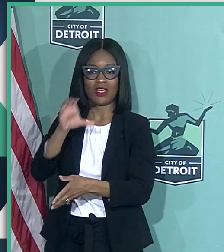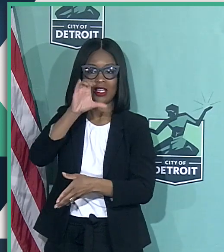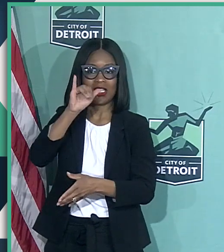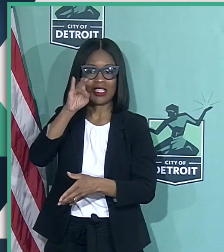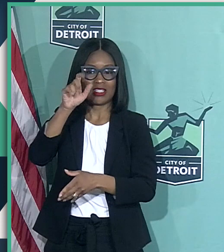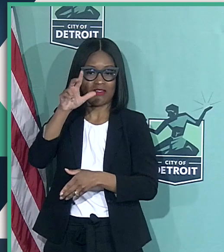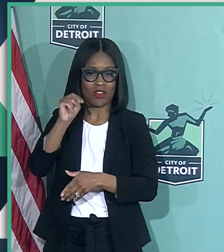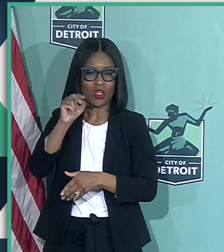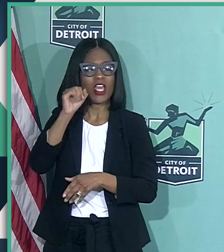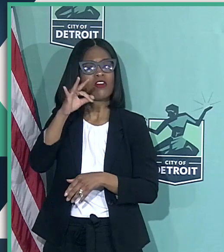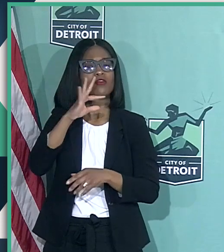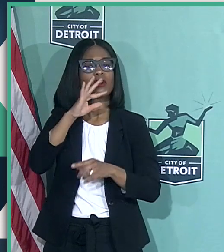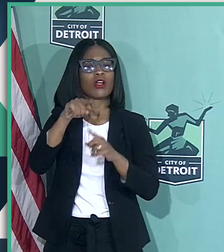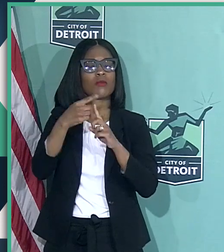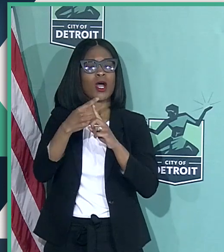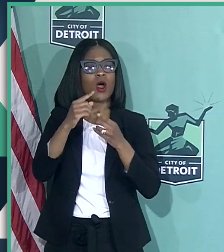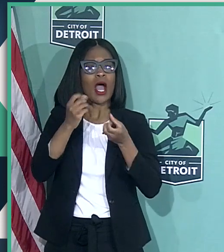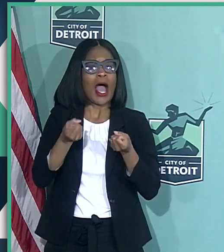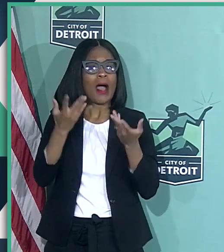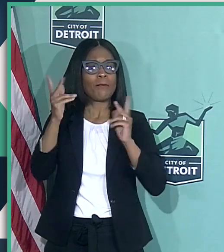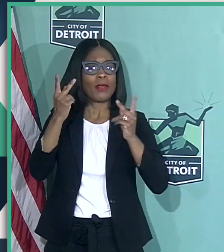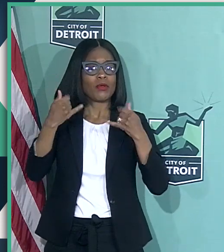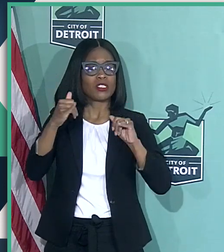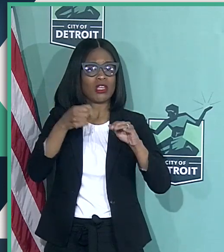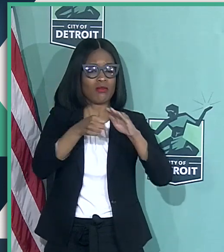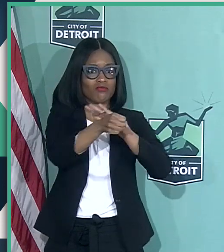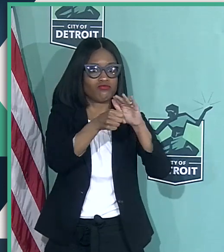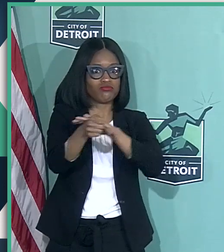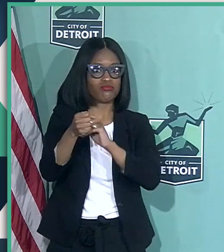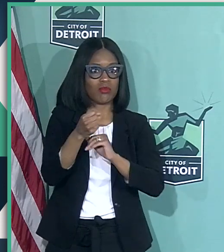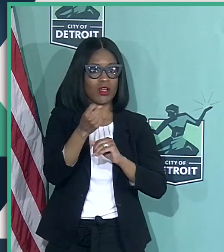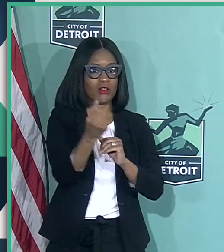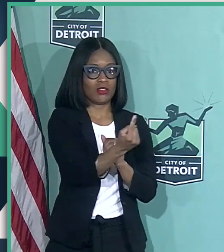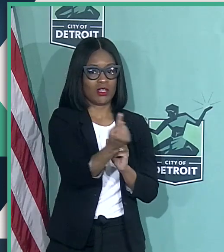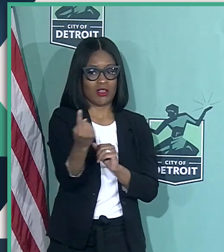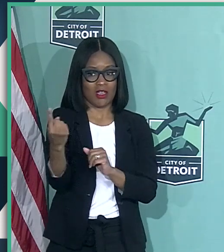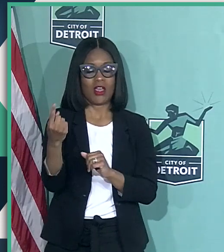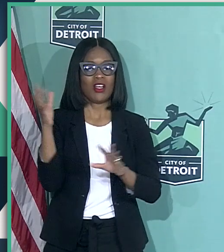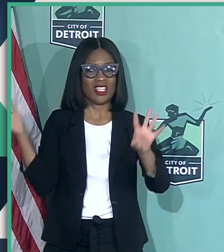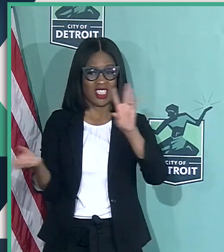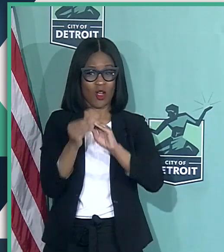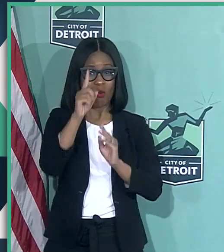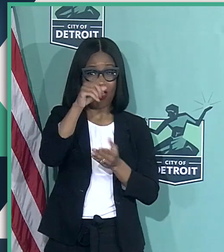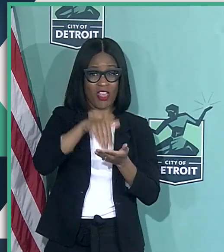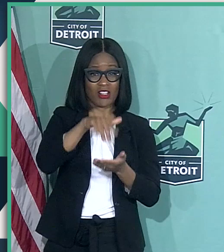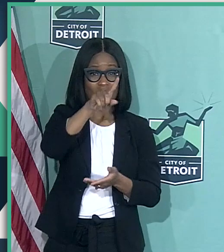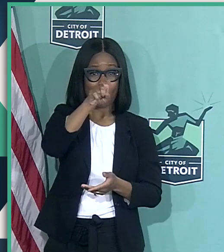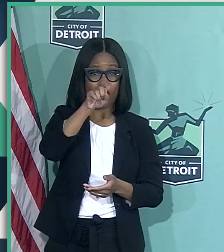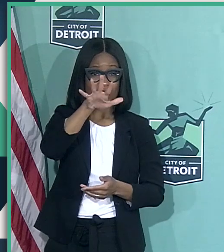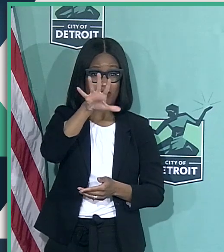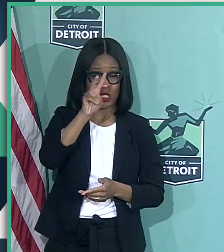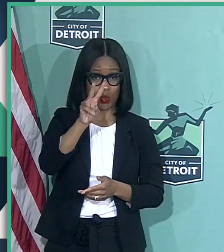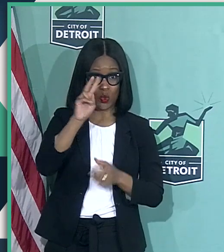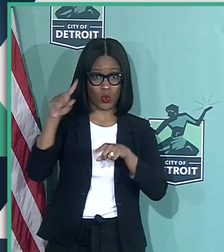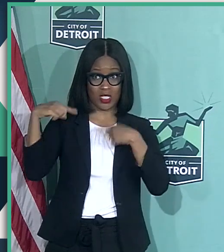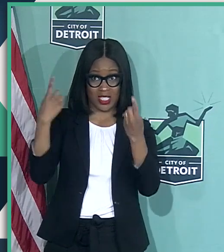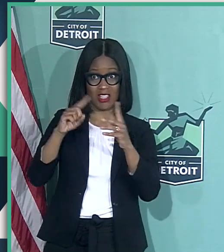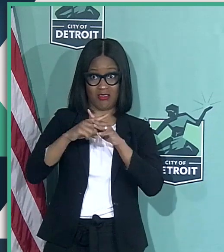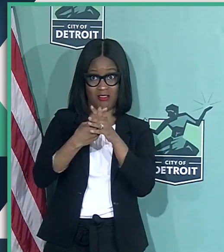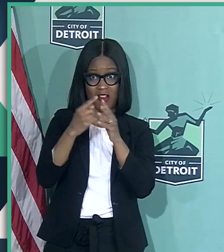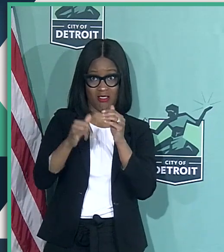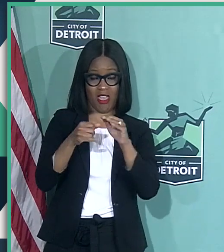talk about the quarantines, total quarantines were 1,152 since we started the quarantine effort.